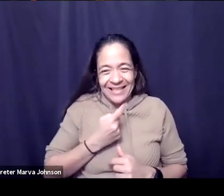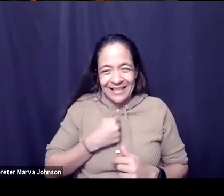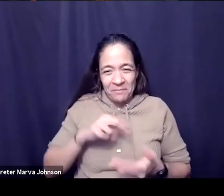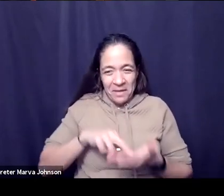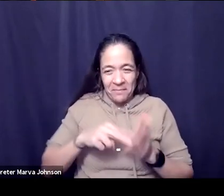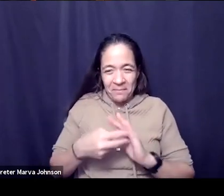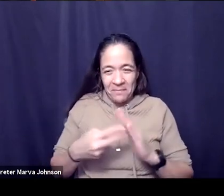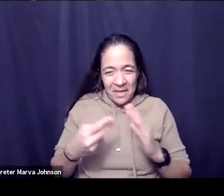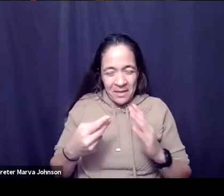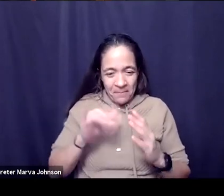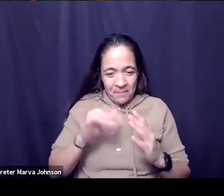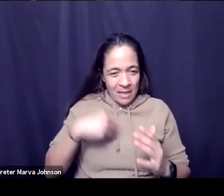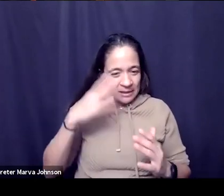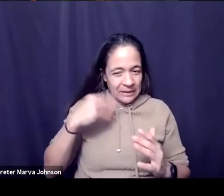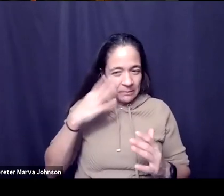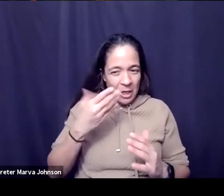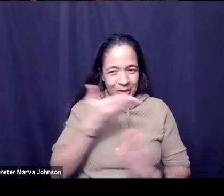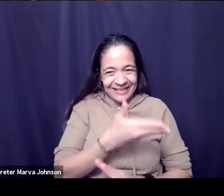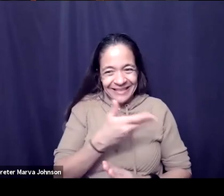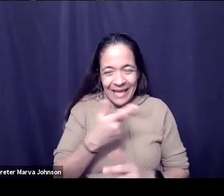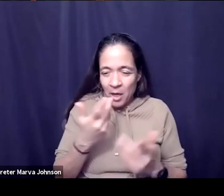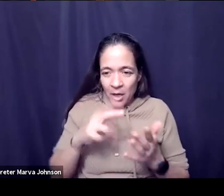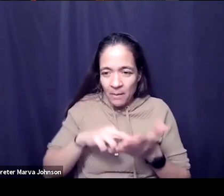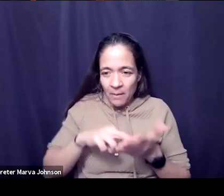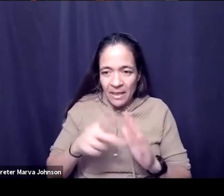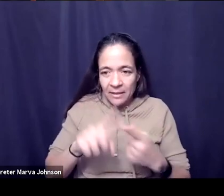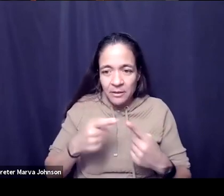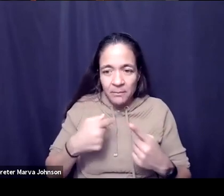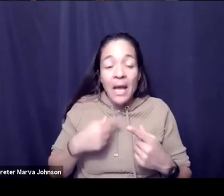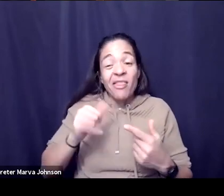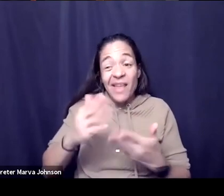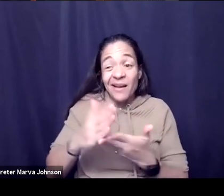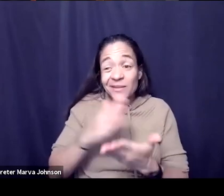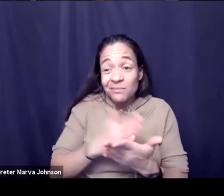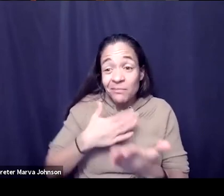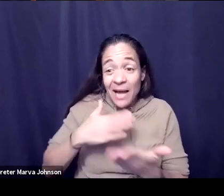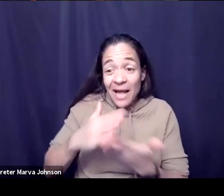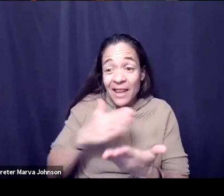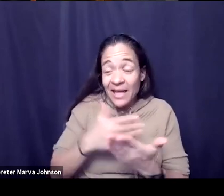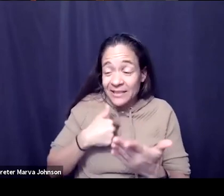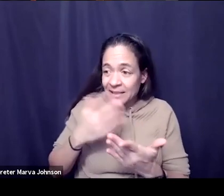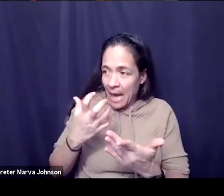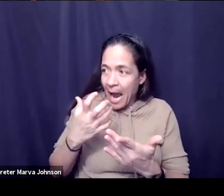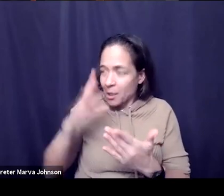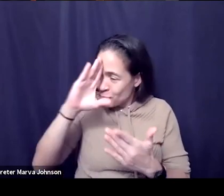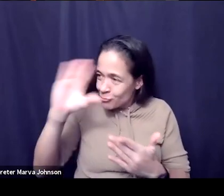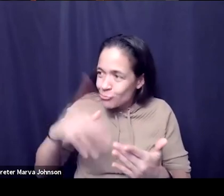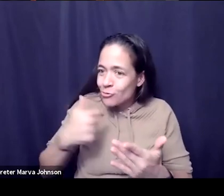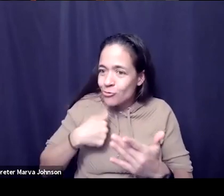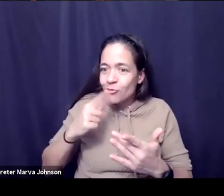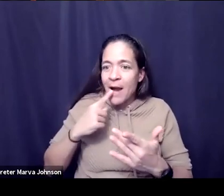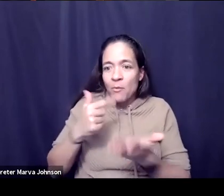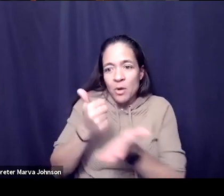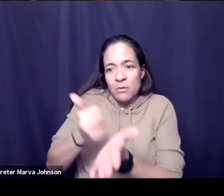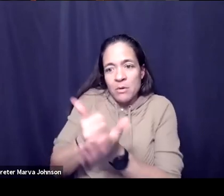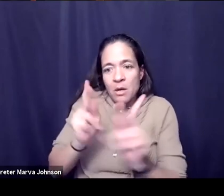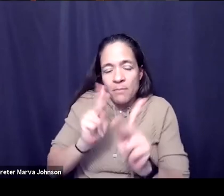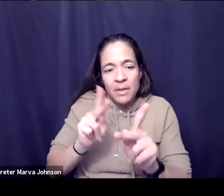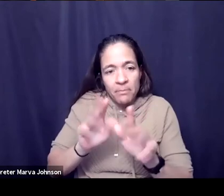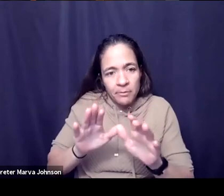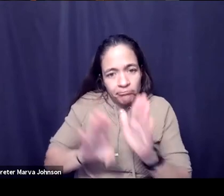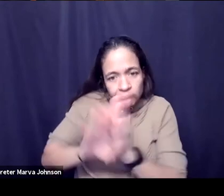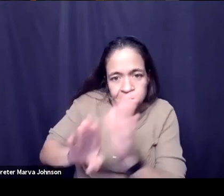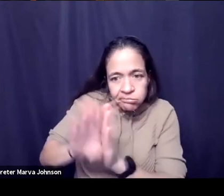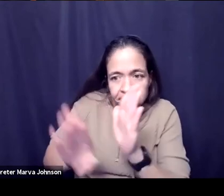was a lesson like i wanted to work on things from then on and i wanted to help other people work on their things that were going to you know